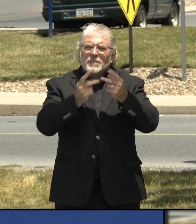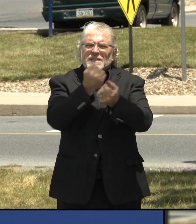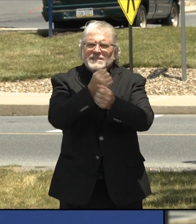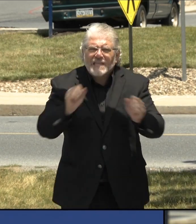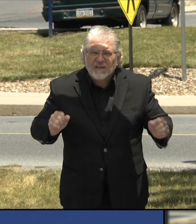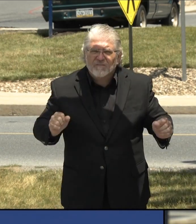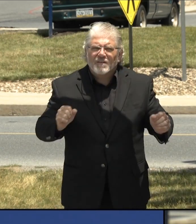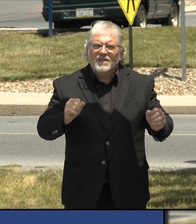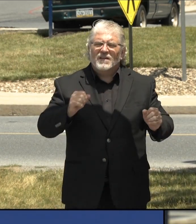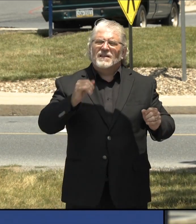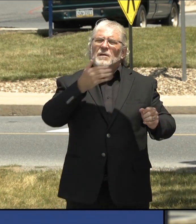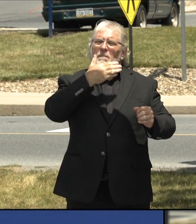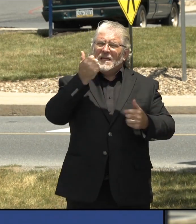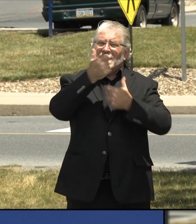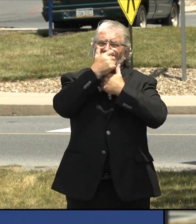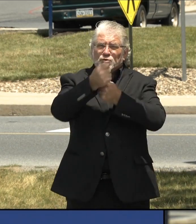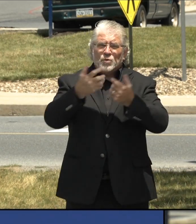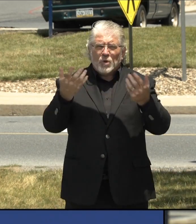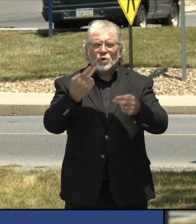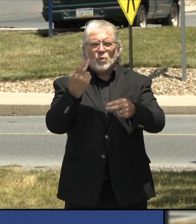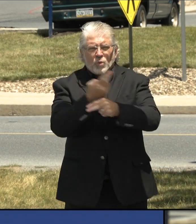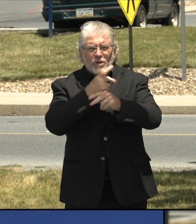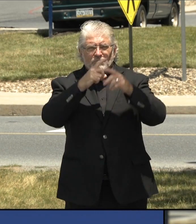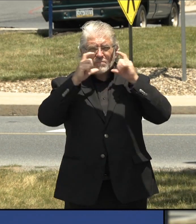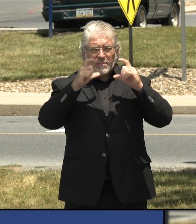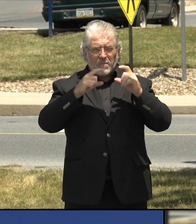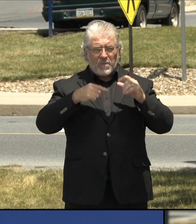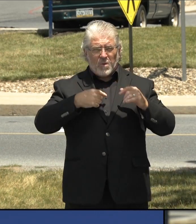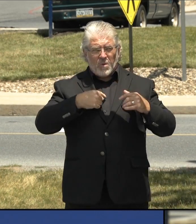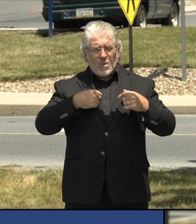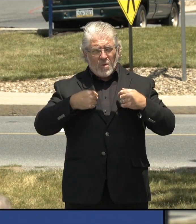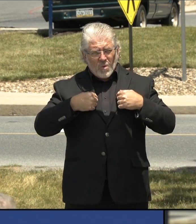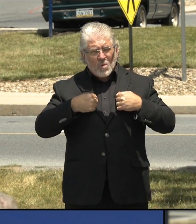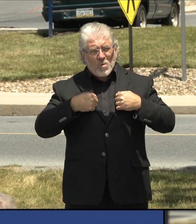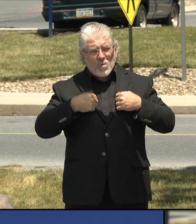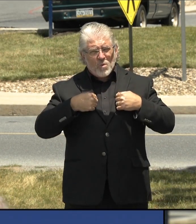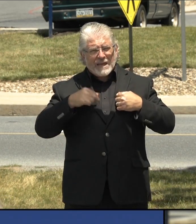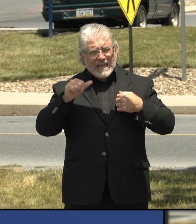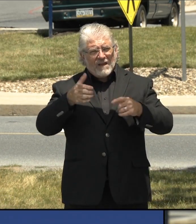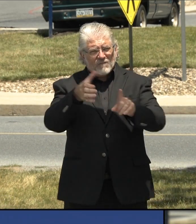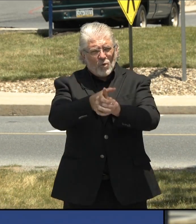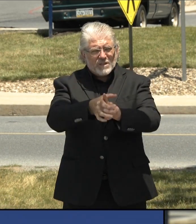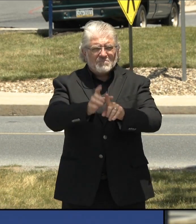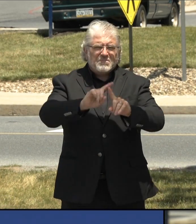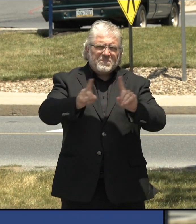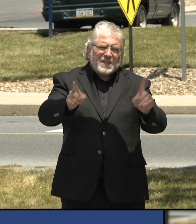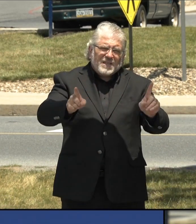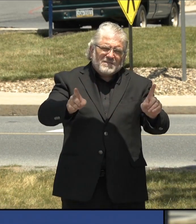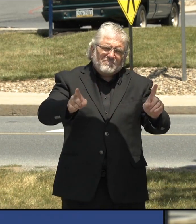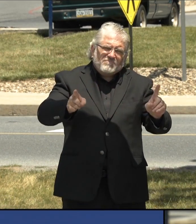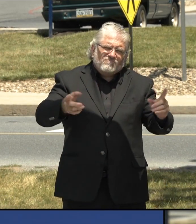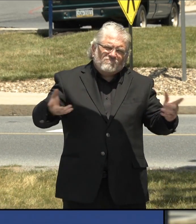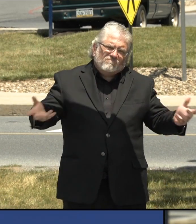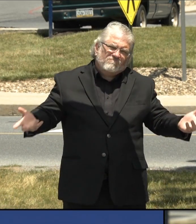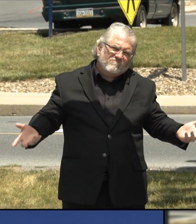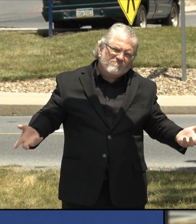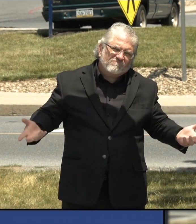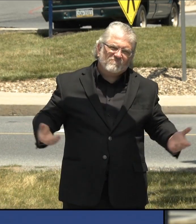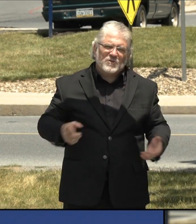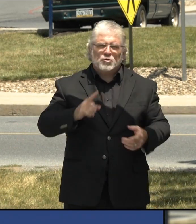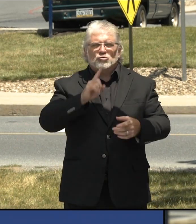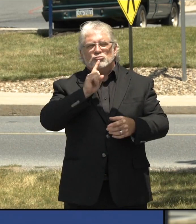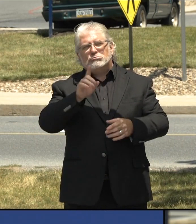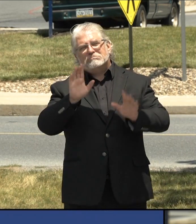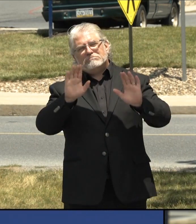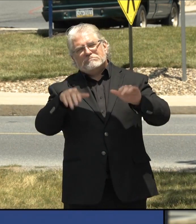have the enforcement and we do. Theoretically, you have to wear a mask when you go into a store.